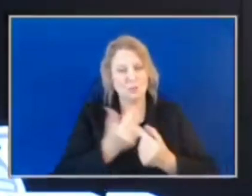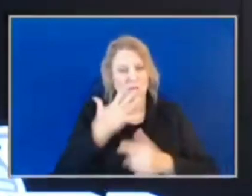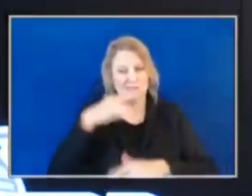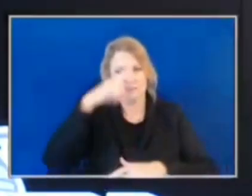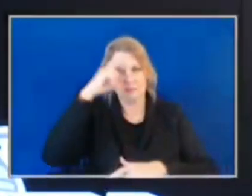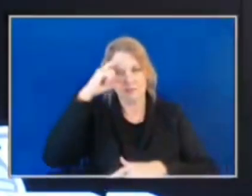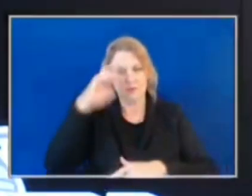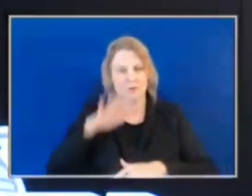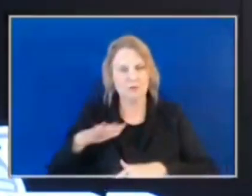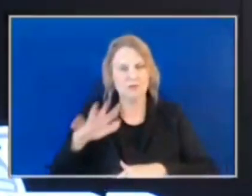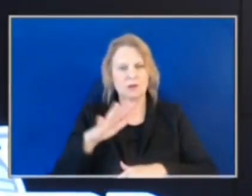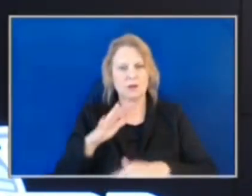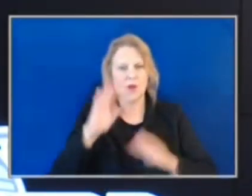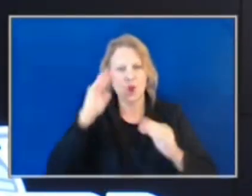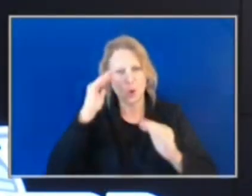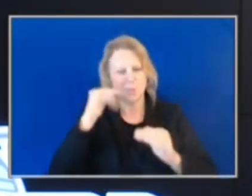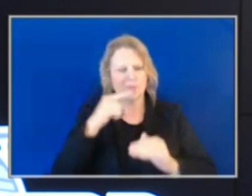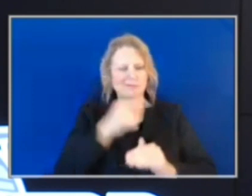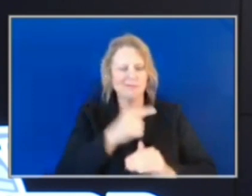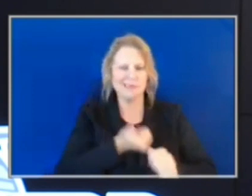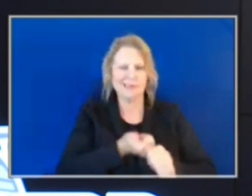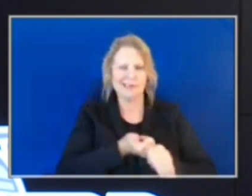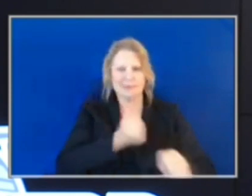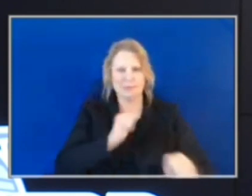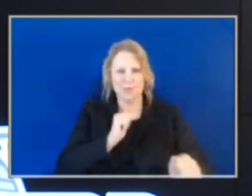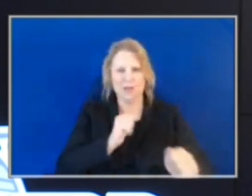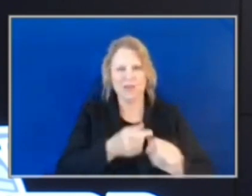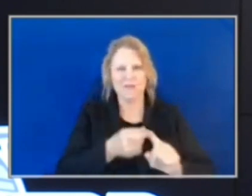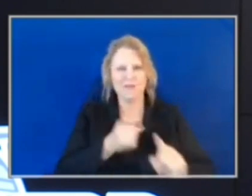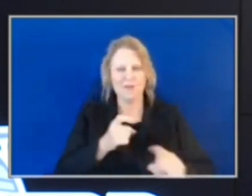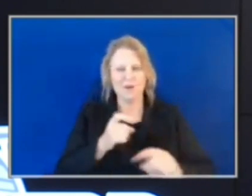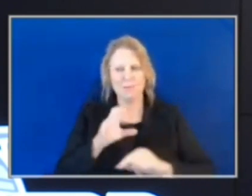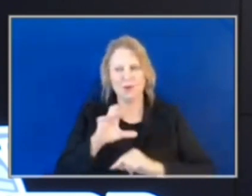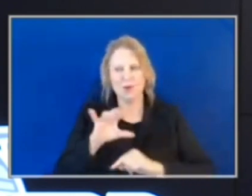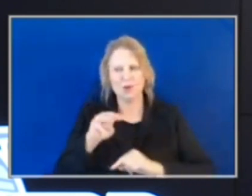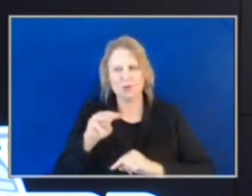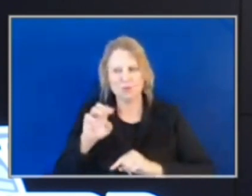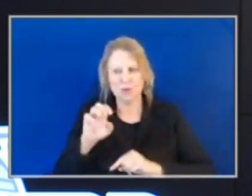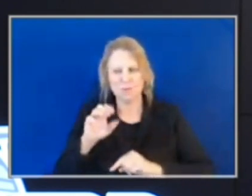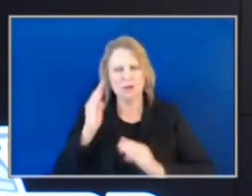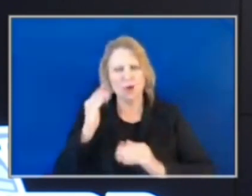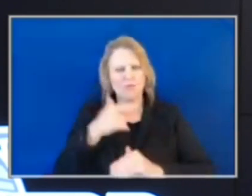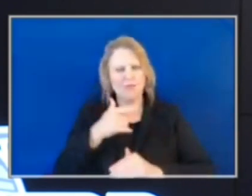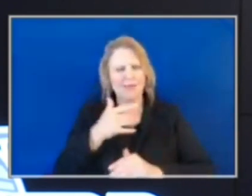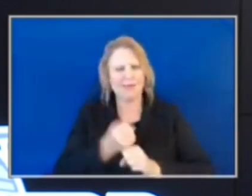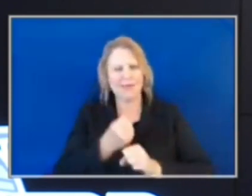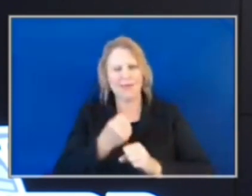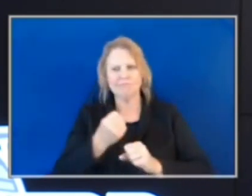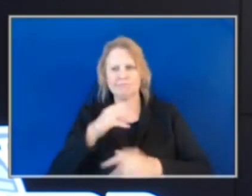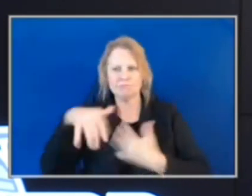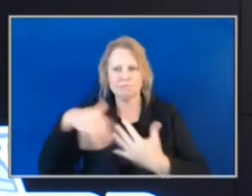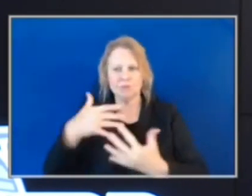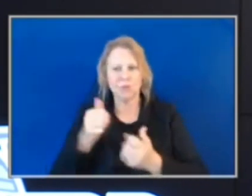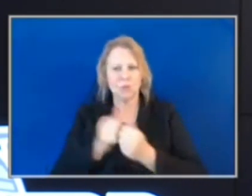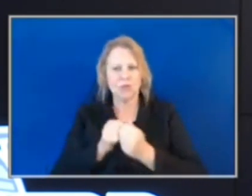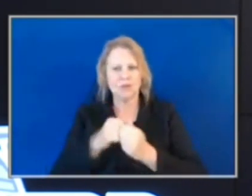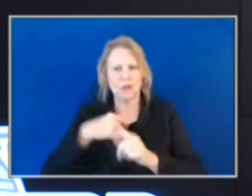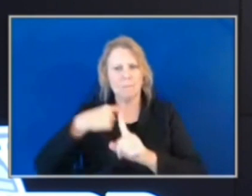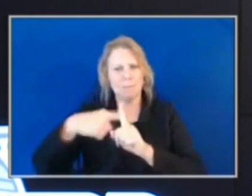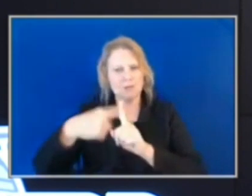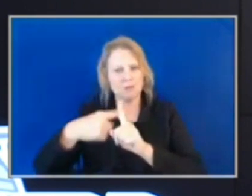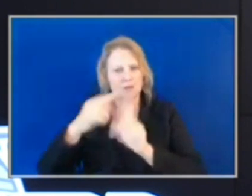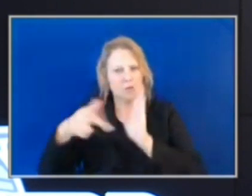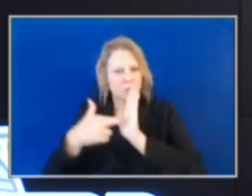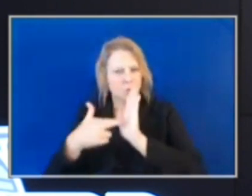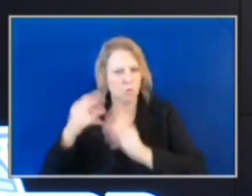these crimes and gaining positive role models before they lead to crime. Vehicle thefts aside, burglaries, including both